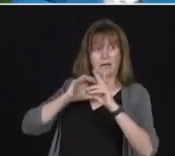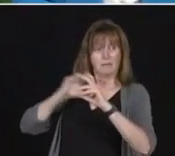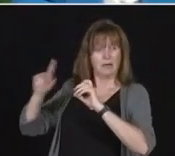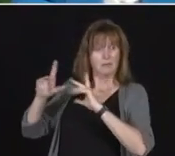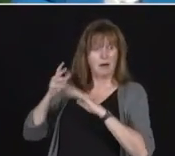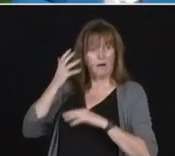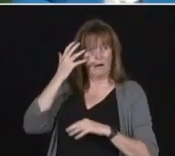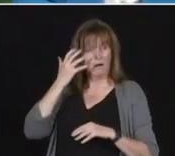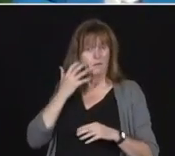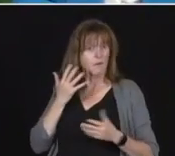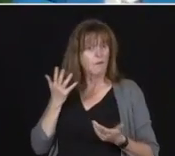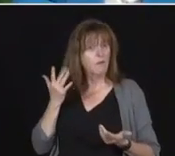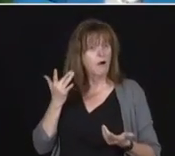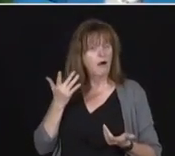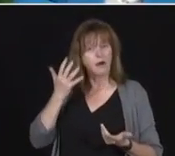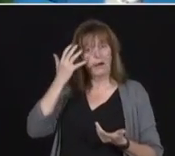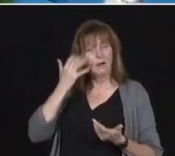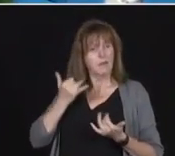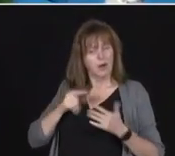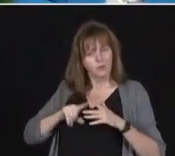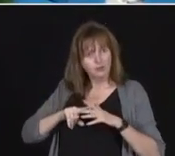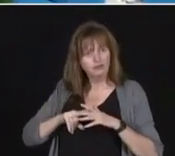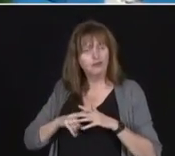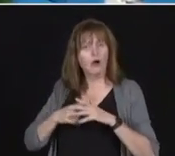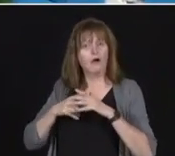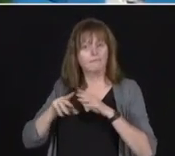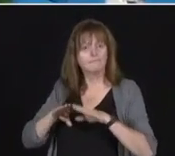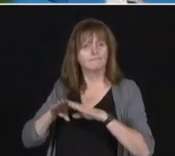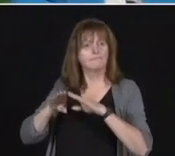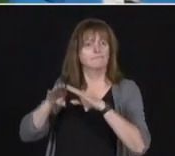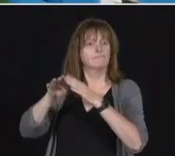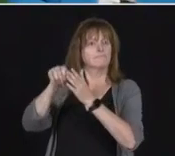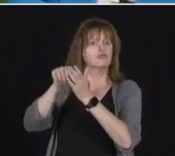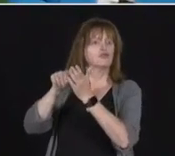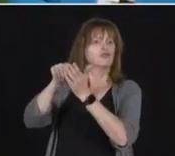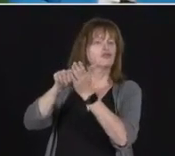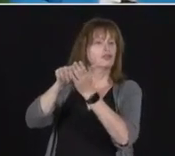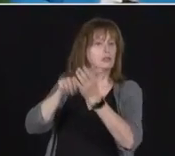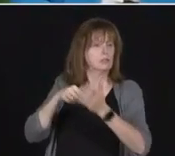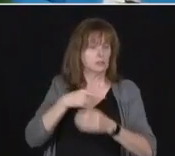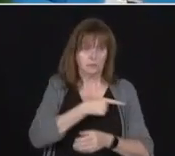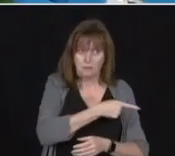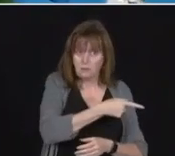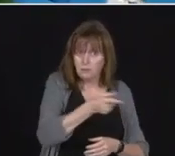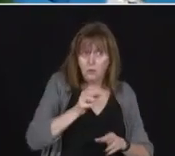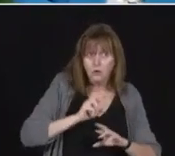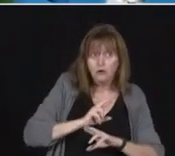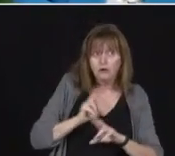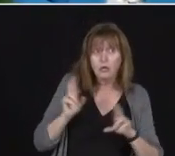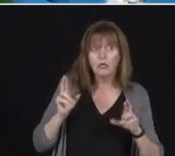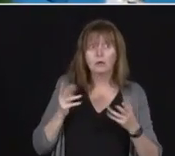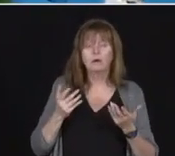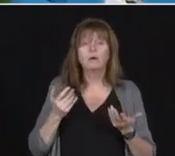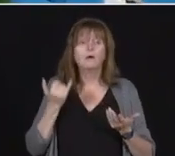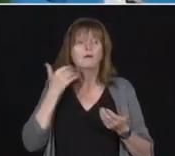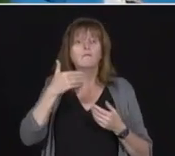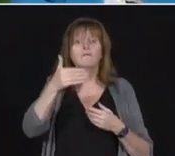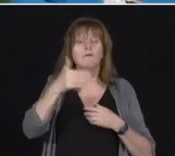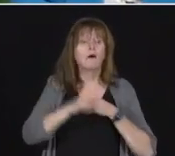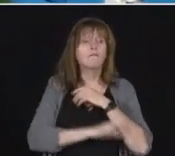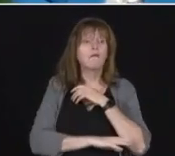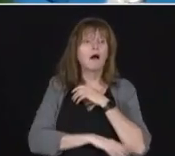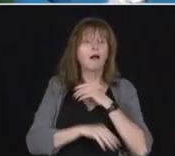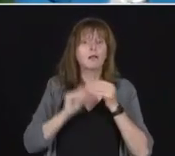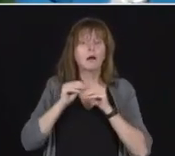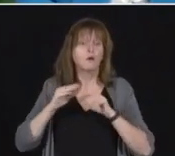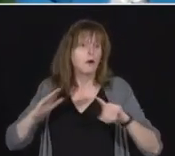and what not return to normal. So what are you doing to get long-term care homes ready for the second wave in the fall? Well, we are certainly not going to